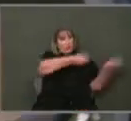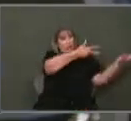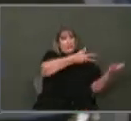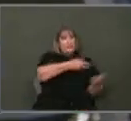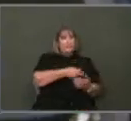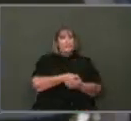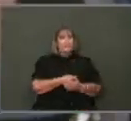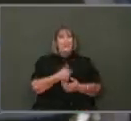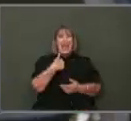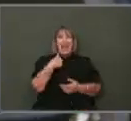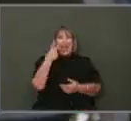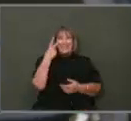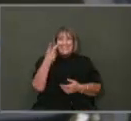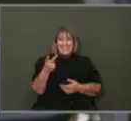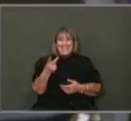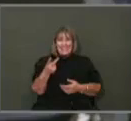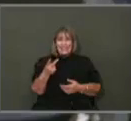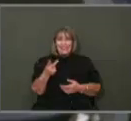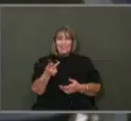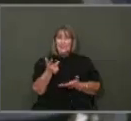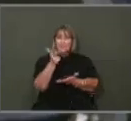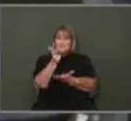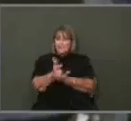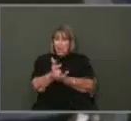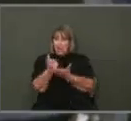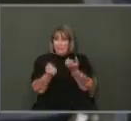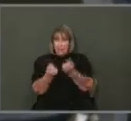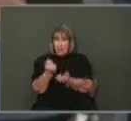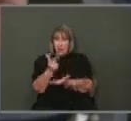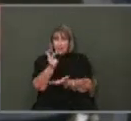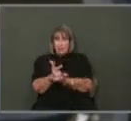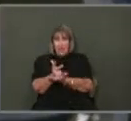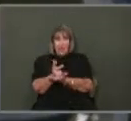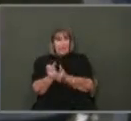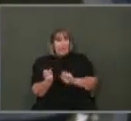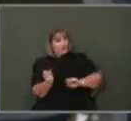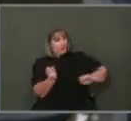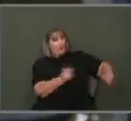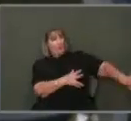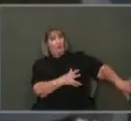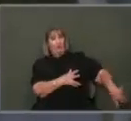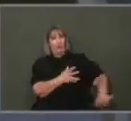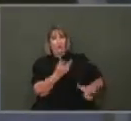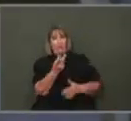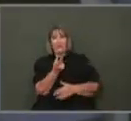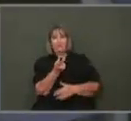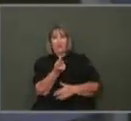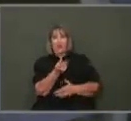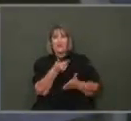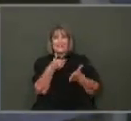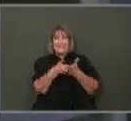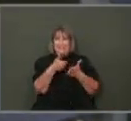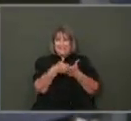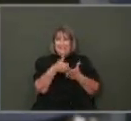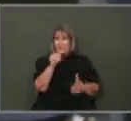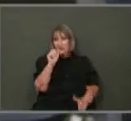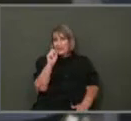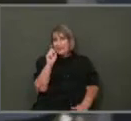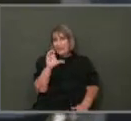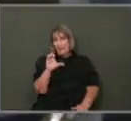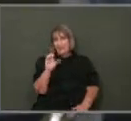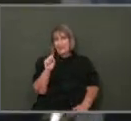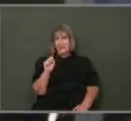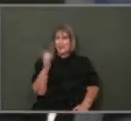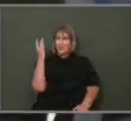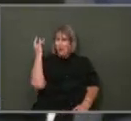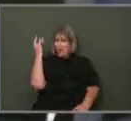seen them. They get off the truck and they dump the dog. Right over here at ACS? Yeah, right close to it. But why?